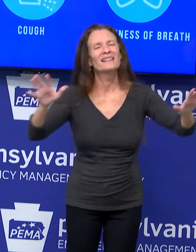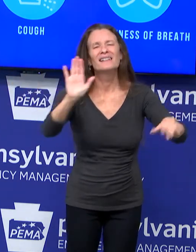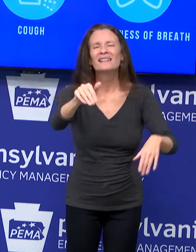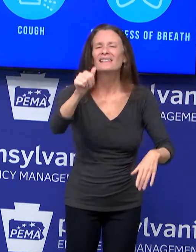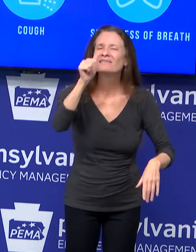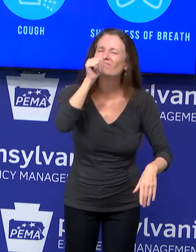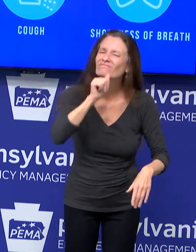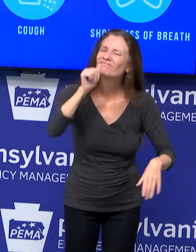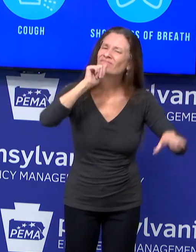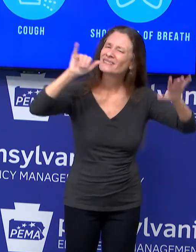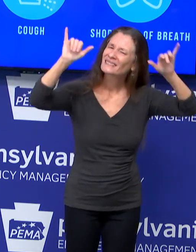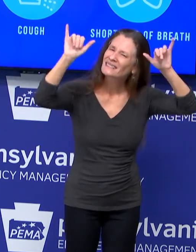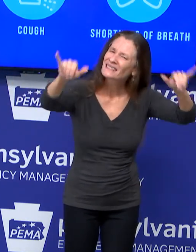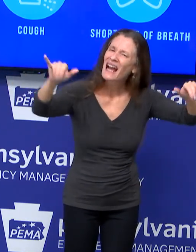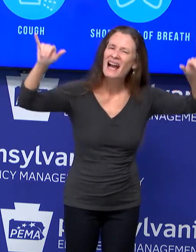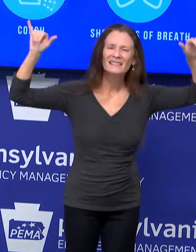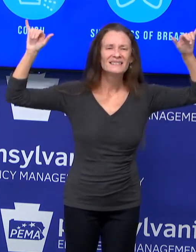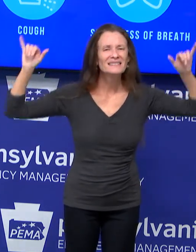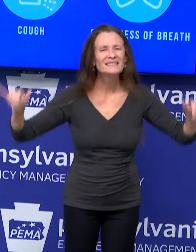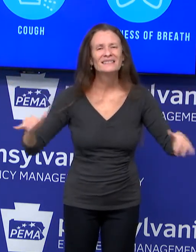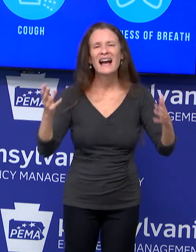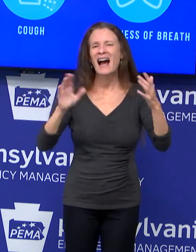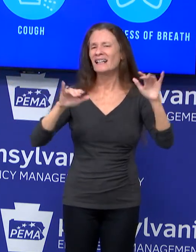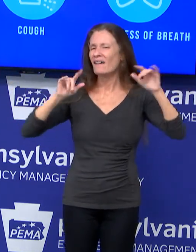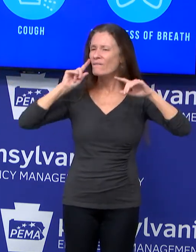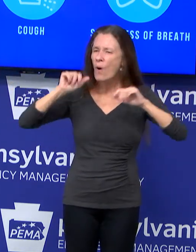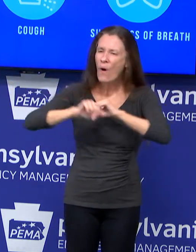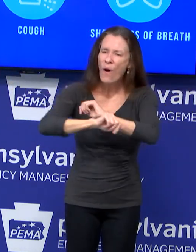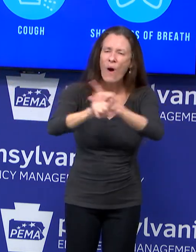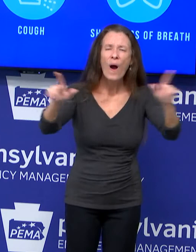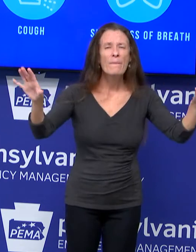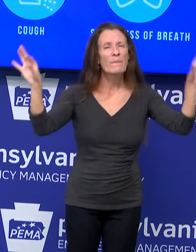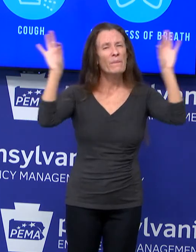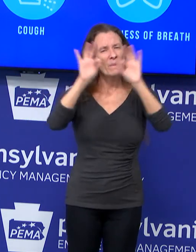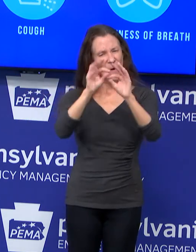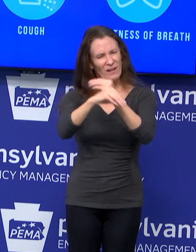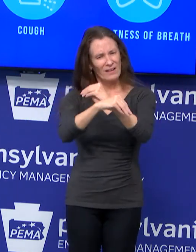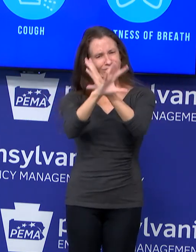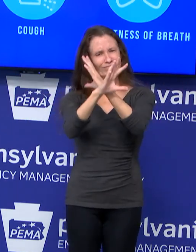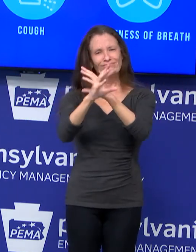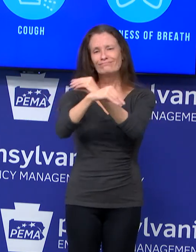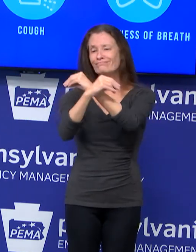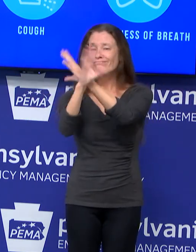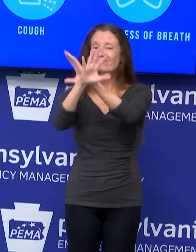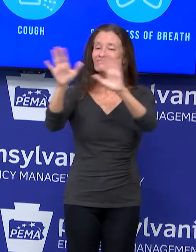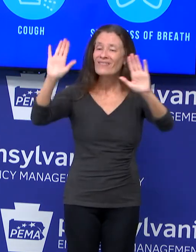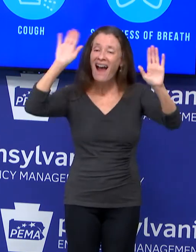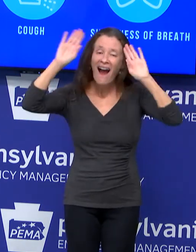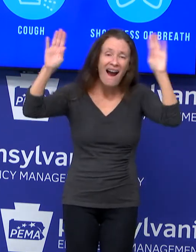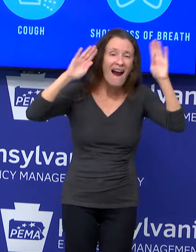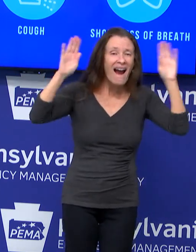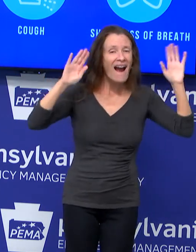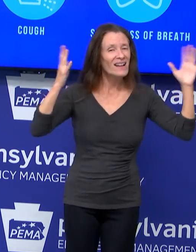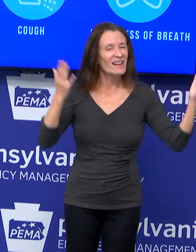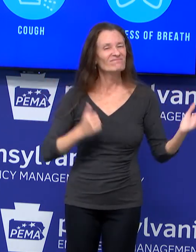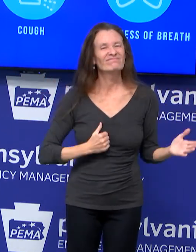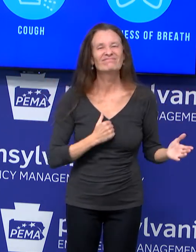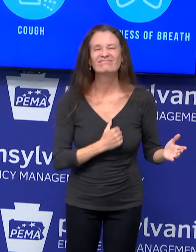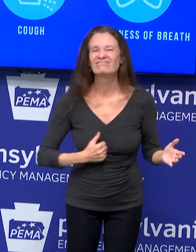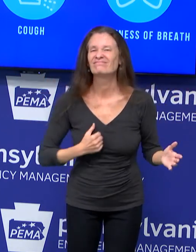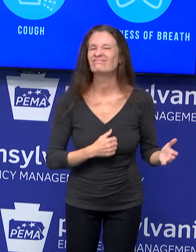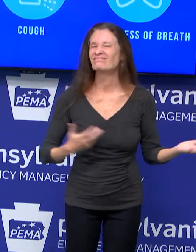neighbors and friends remotely. And I know that's really difficult. Dr. Fauci has said exactly the same thing.